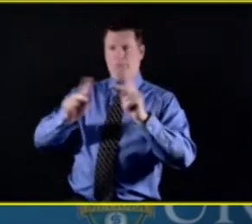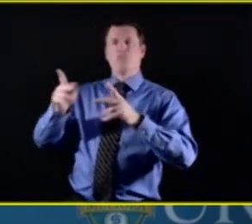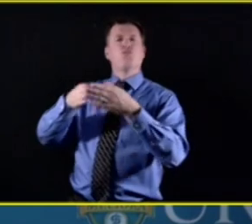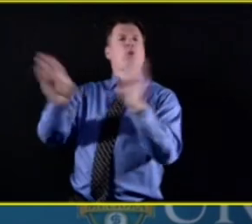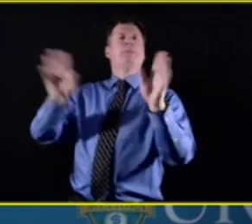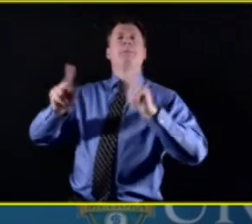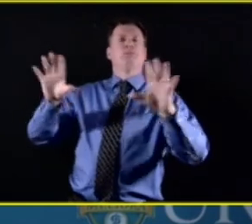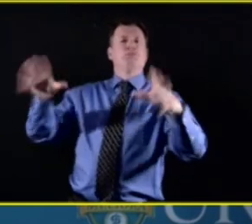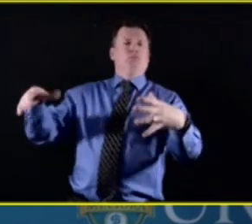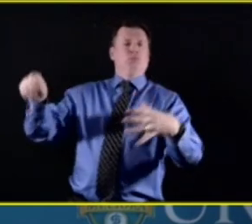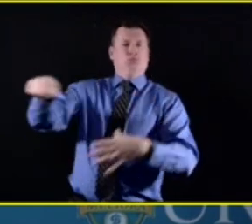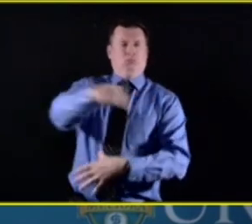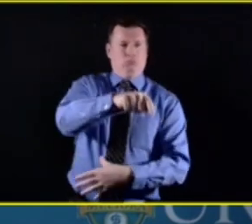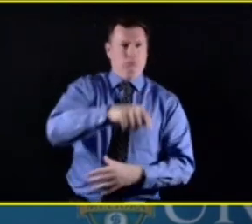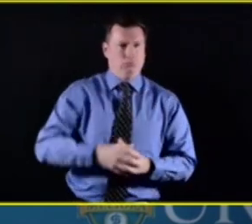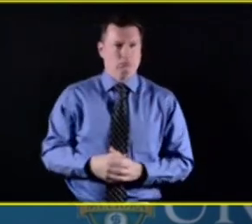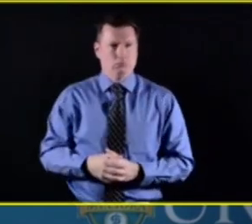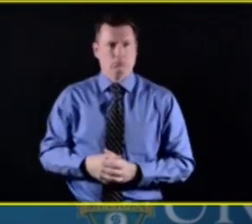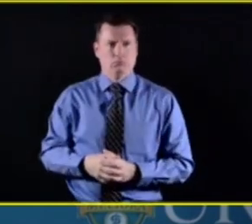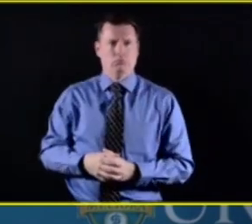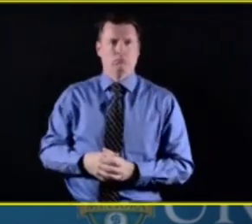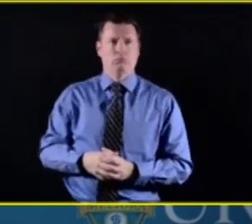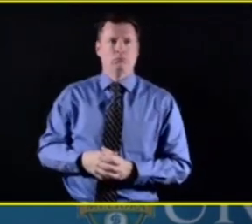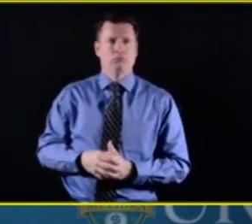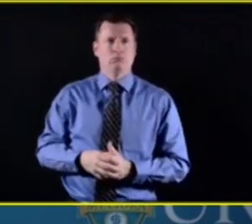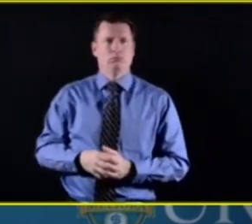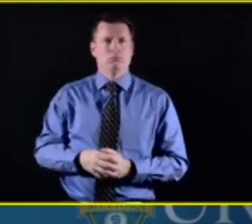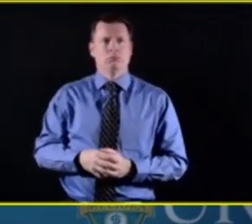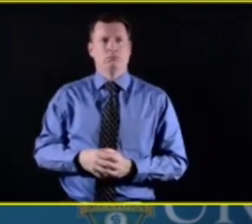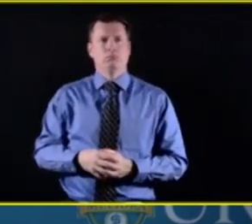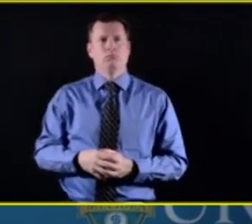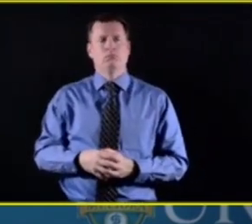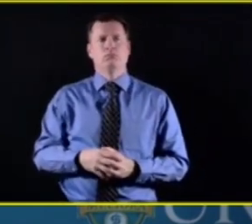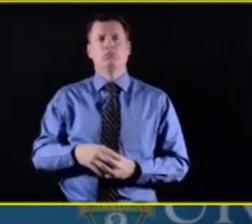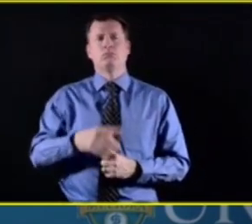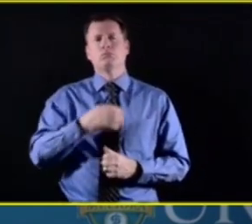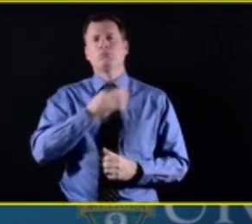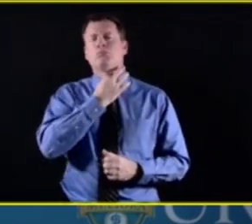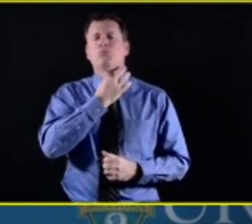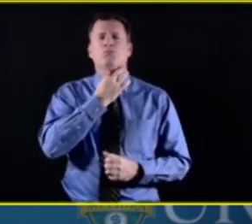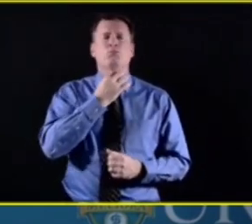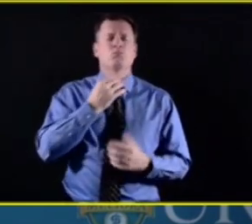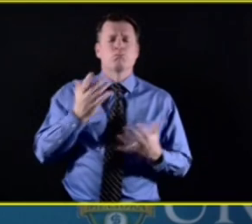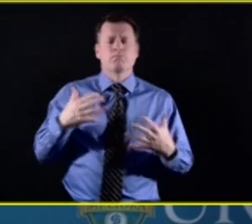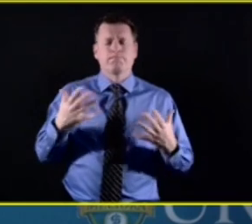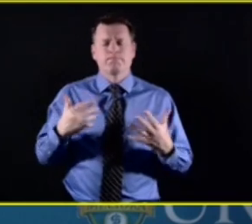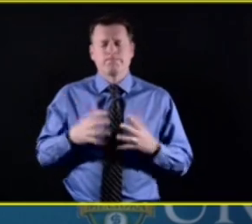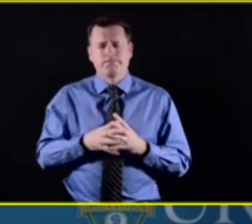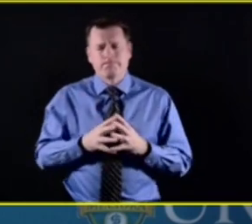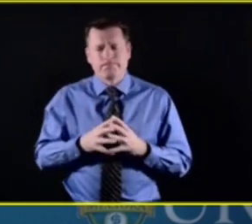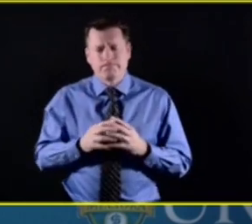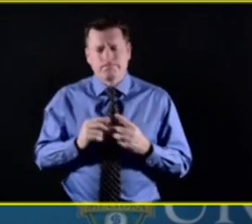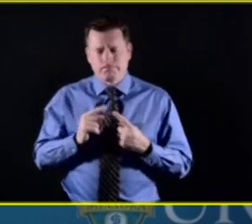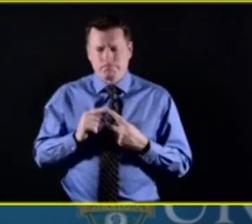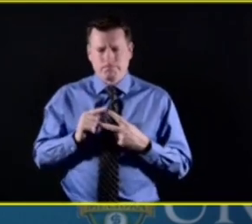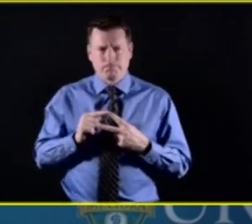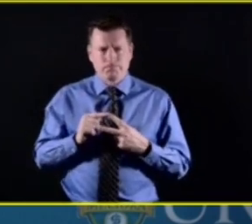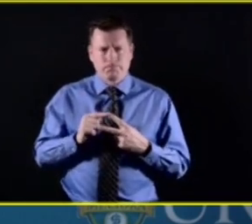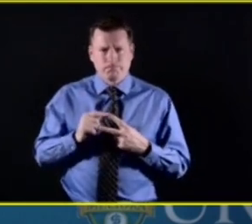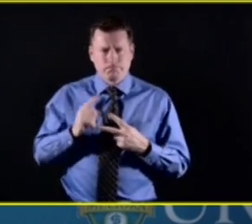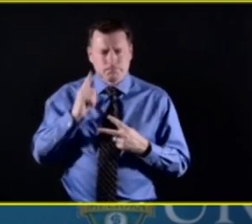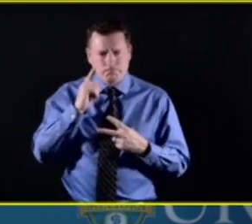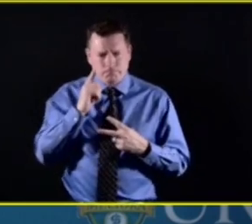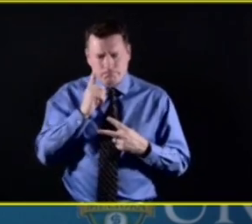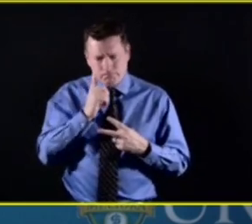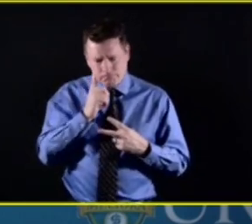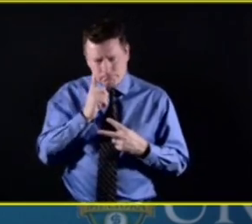smartphones or whatever else they need. What's missing from when you can't have those